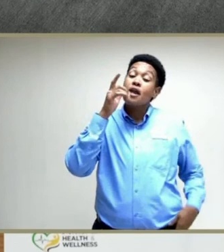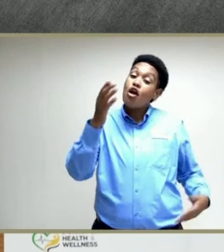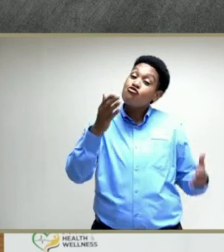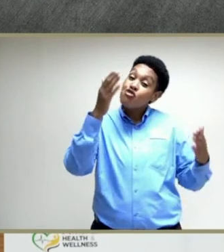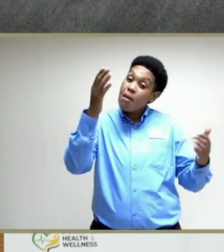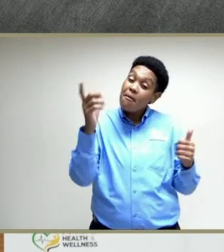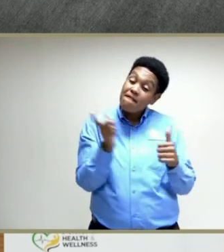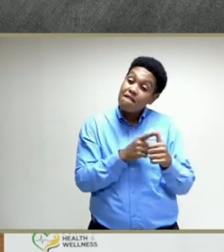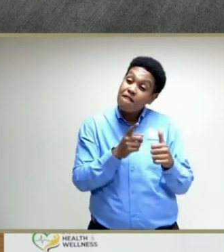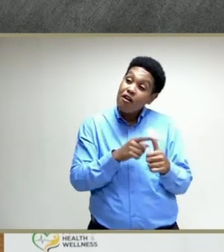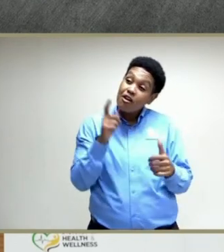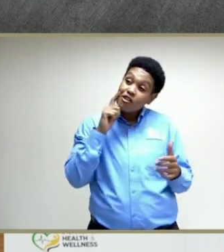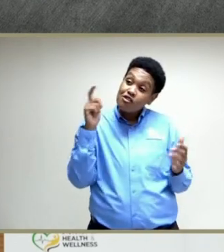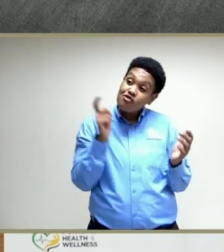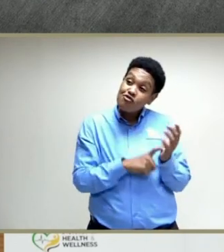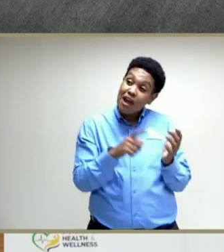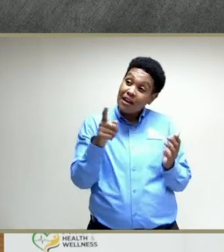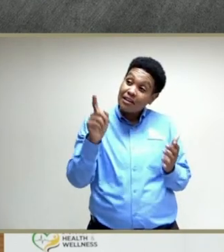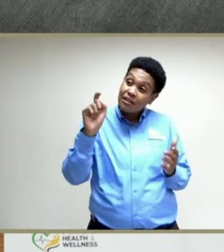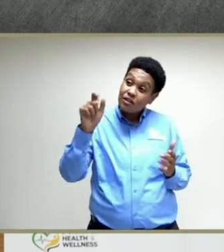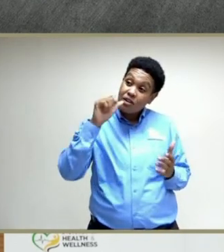that the rules were not to be it.